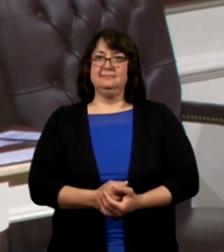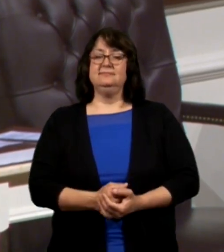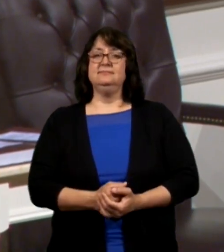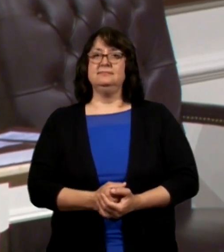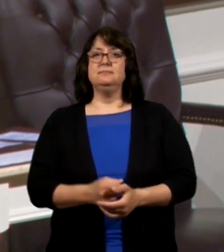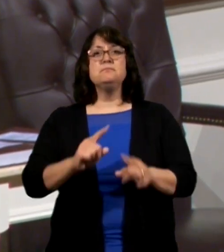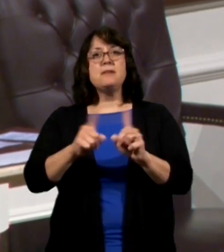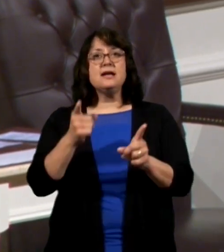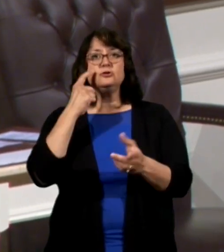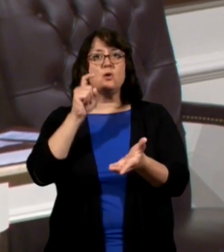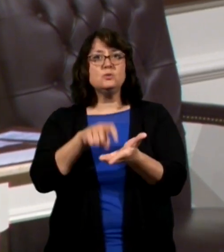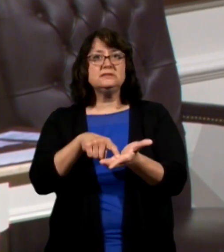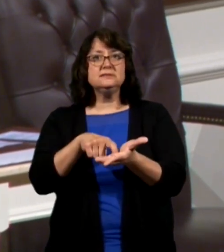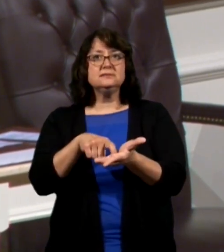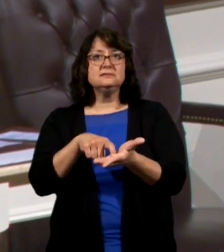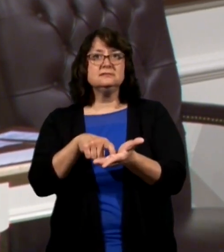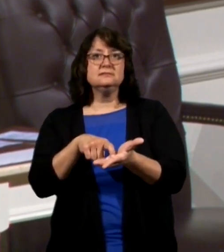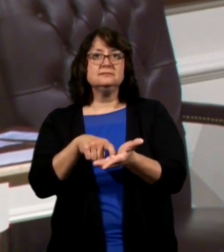but notice